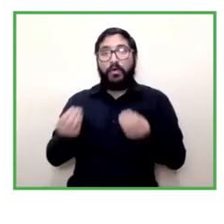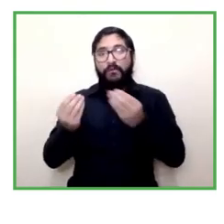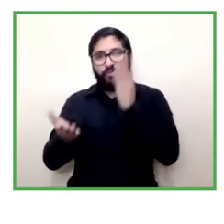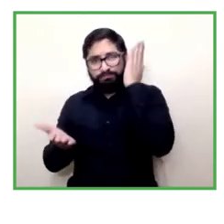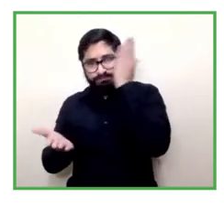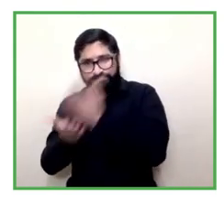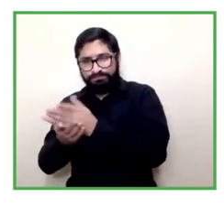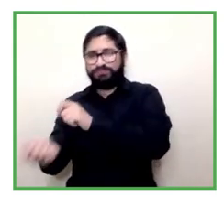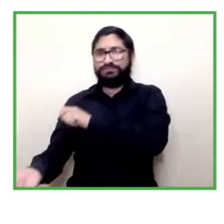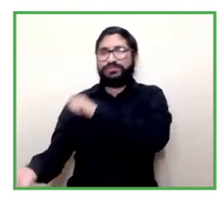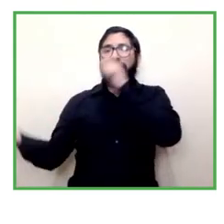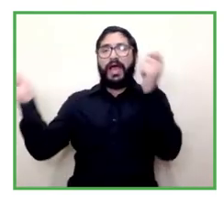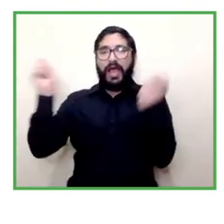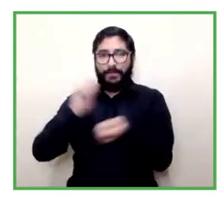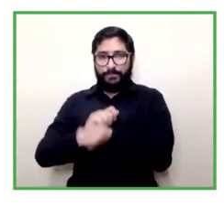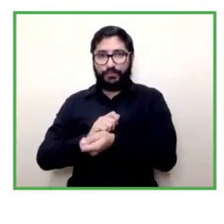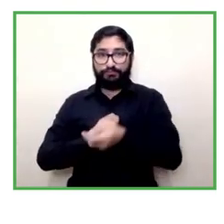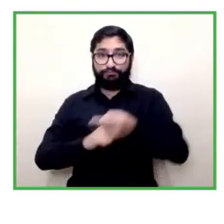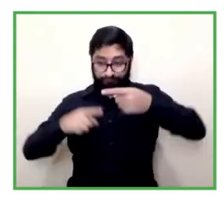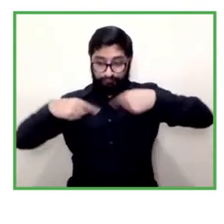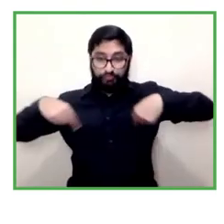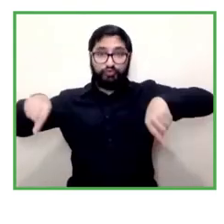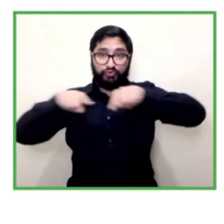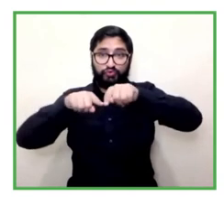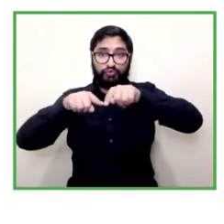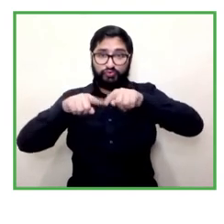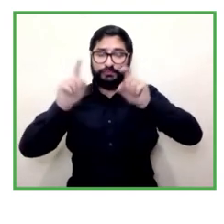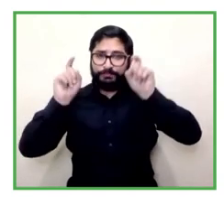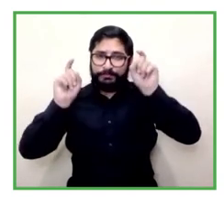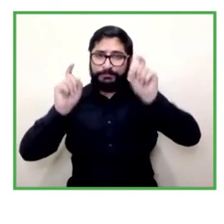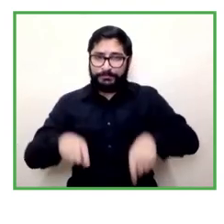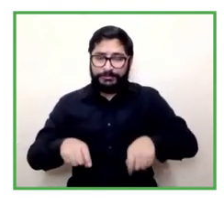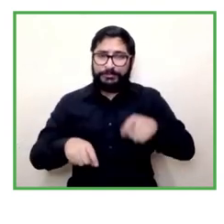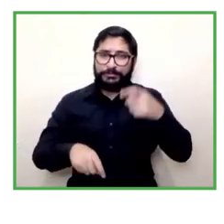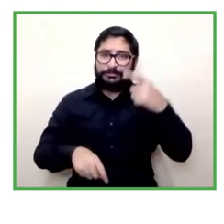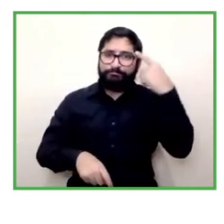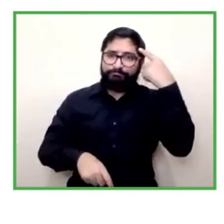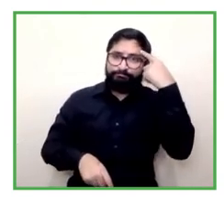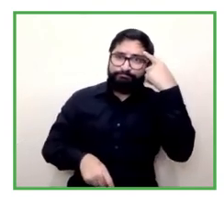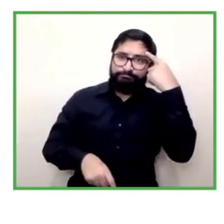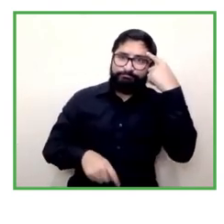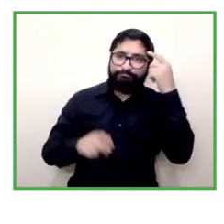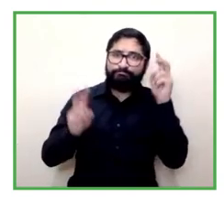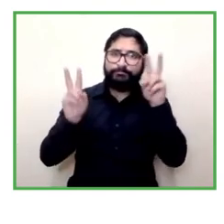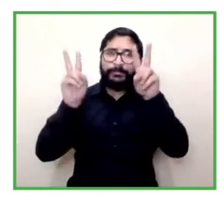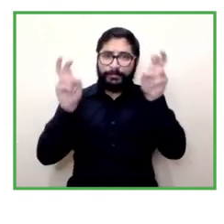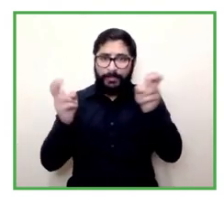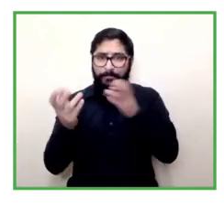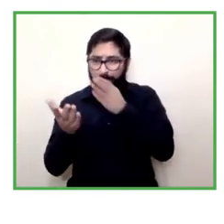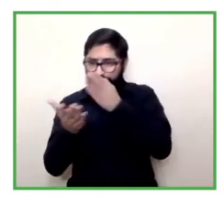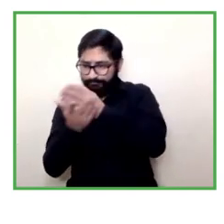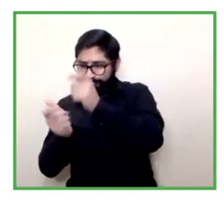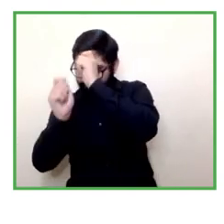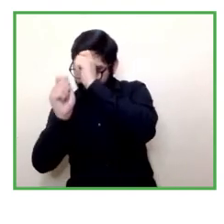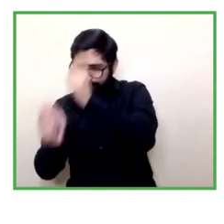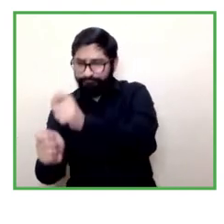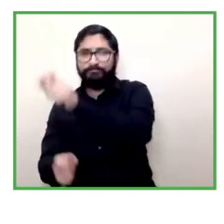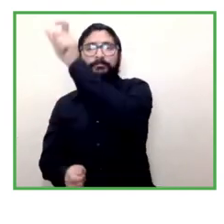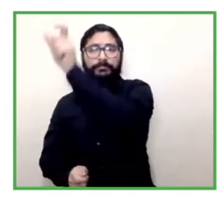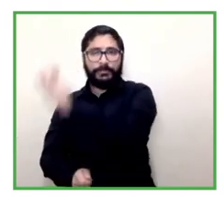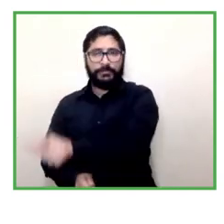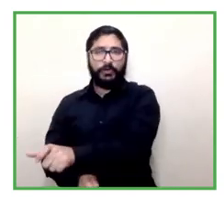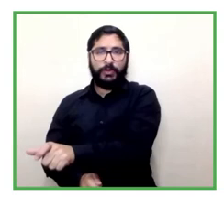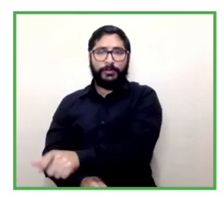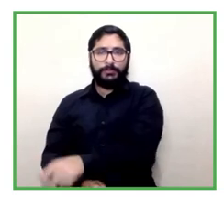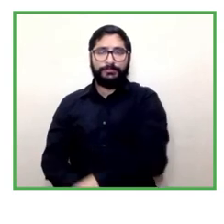soul needs to change i'm sorry i'm going to interrupt you christian i would just like to